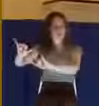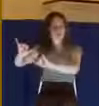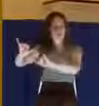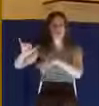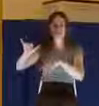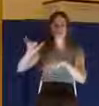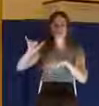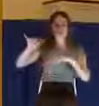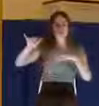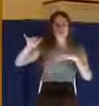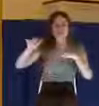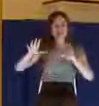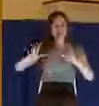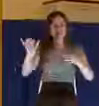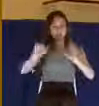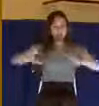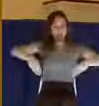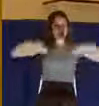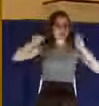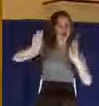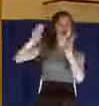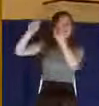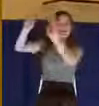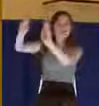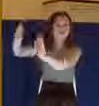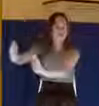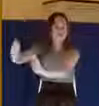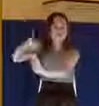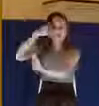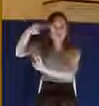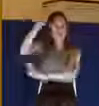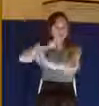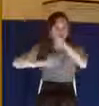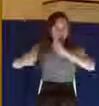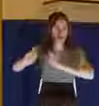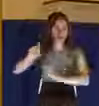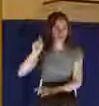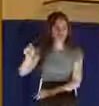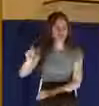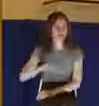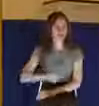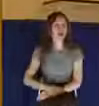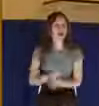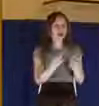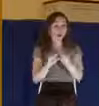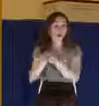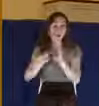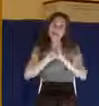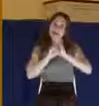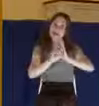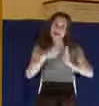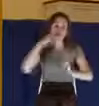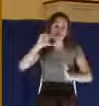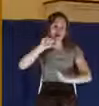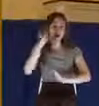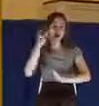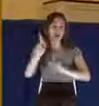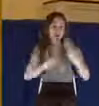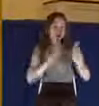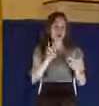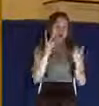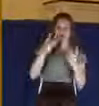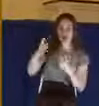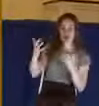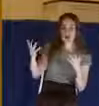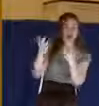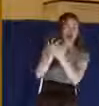the sun. Also, it was a sign to all those that were there that what was taking place was supernatural. But